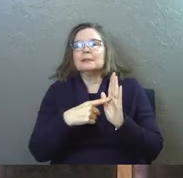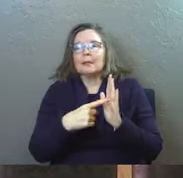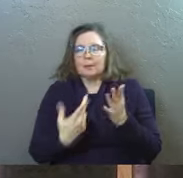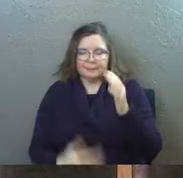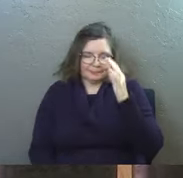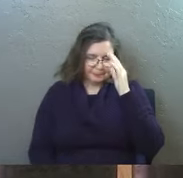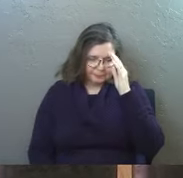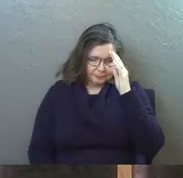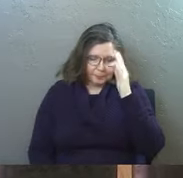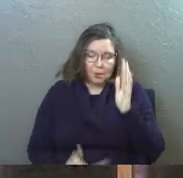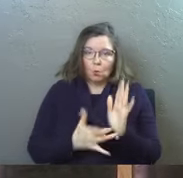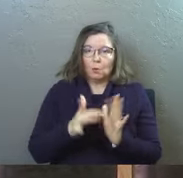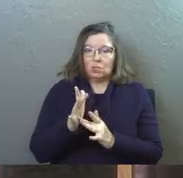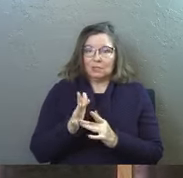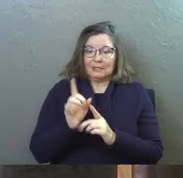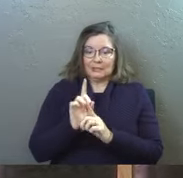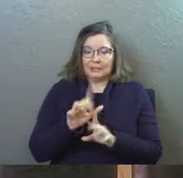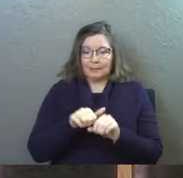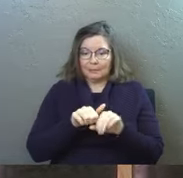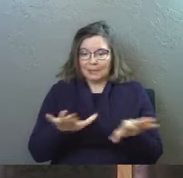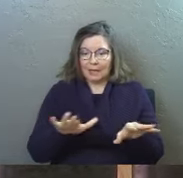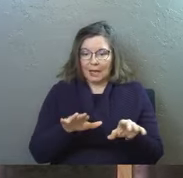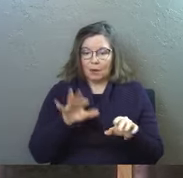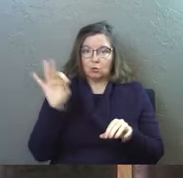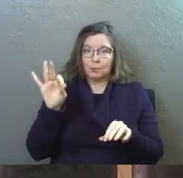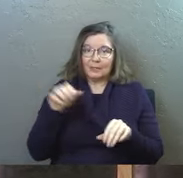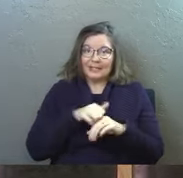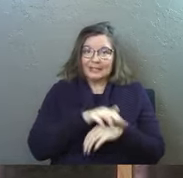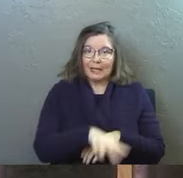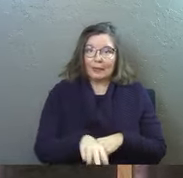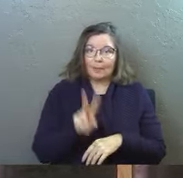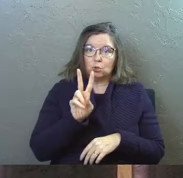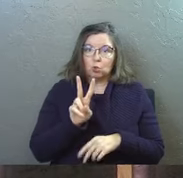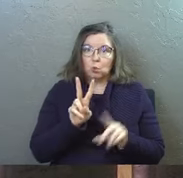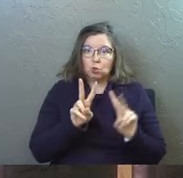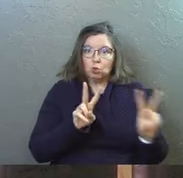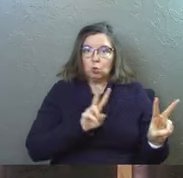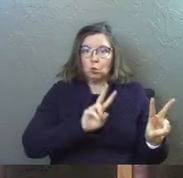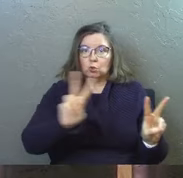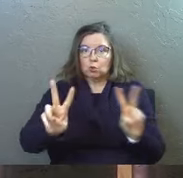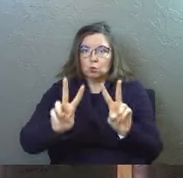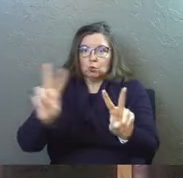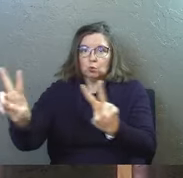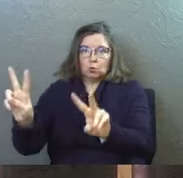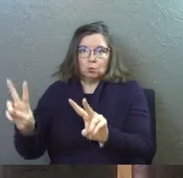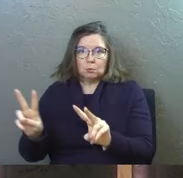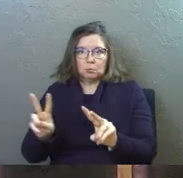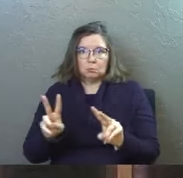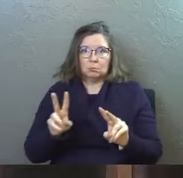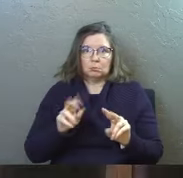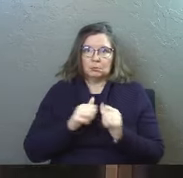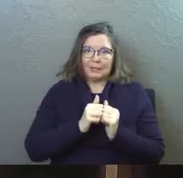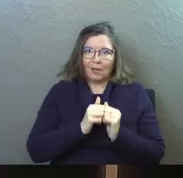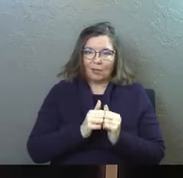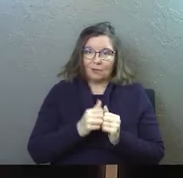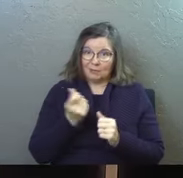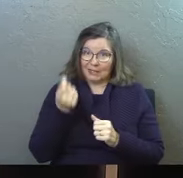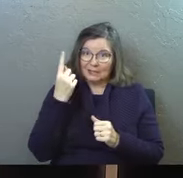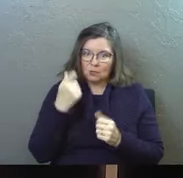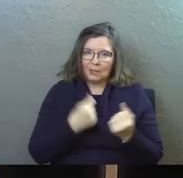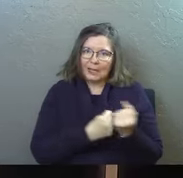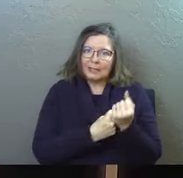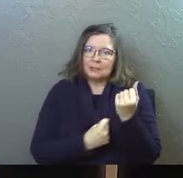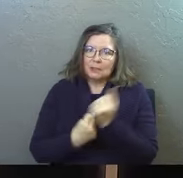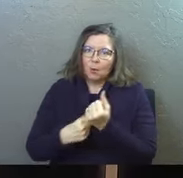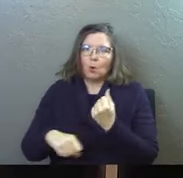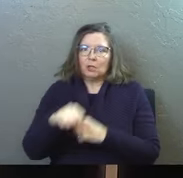example of this is like when Jesus sent the disciples out to preach he sent them two by two he sent them in pairs doesn't that make sense so that they could